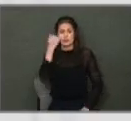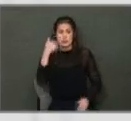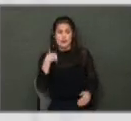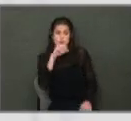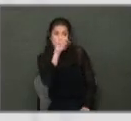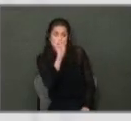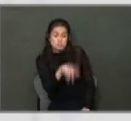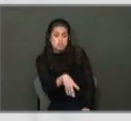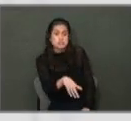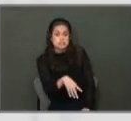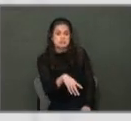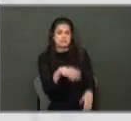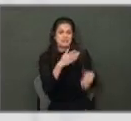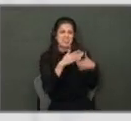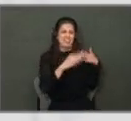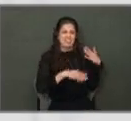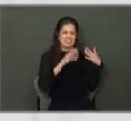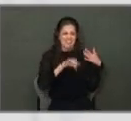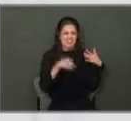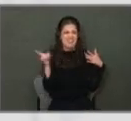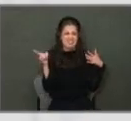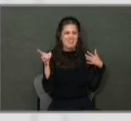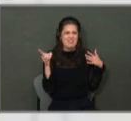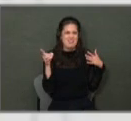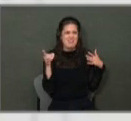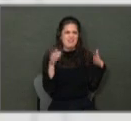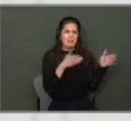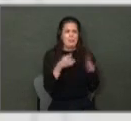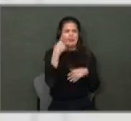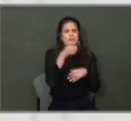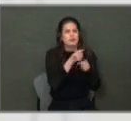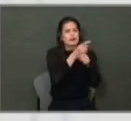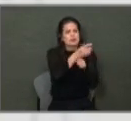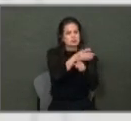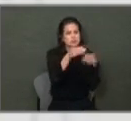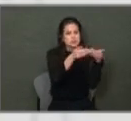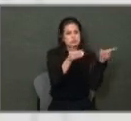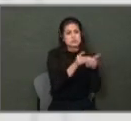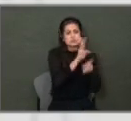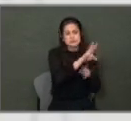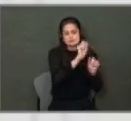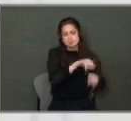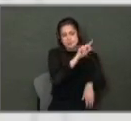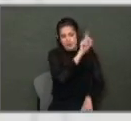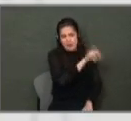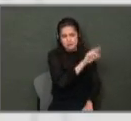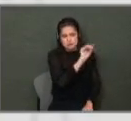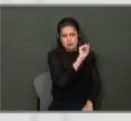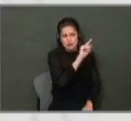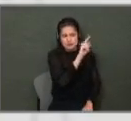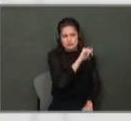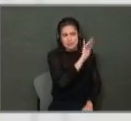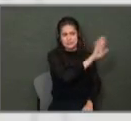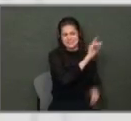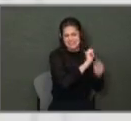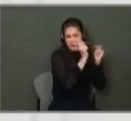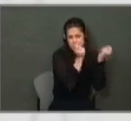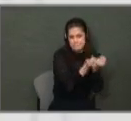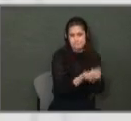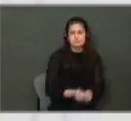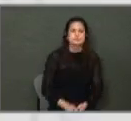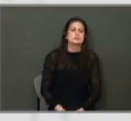about the remaining part of that, of the plan for next year in D6, please grab Razi and his team. Mario Hewn,